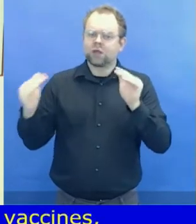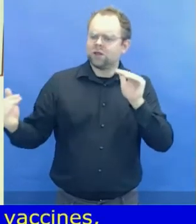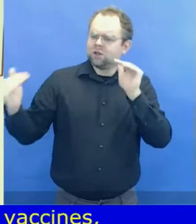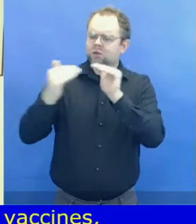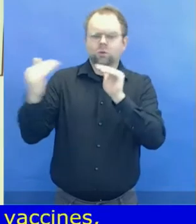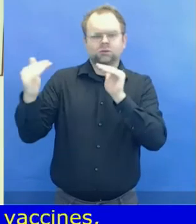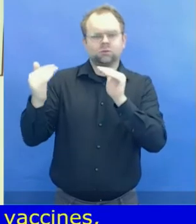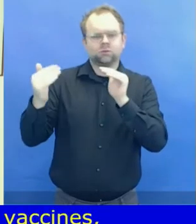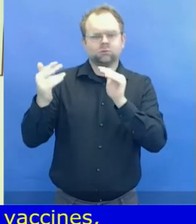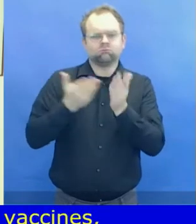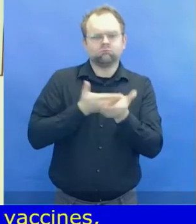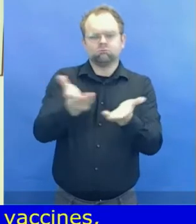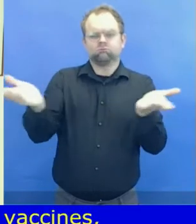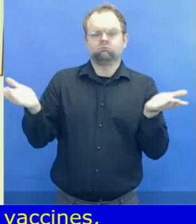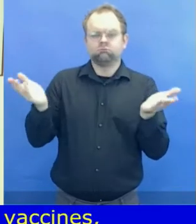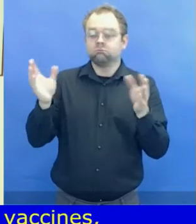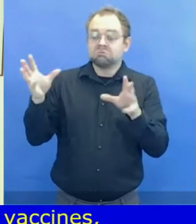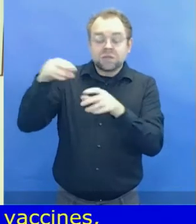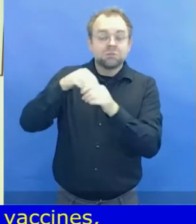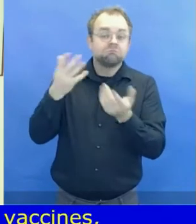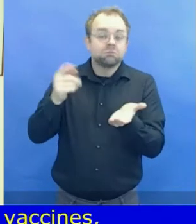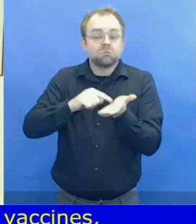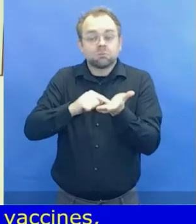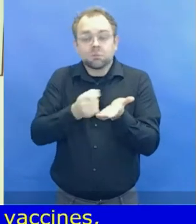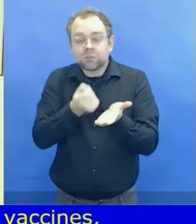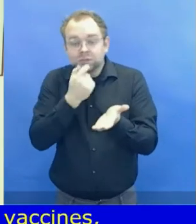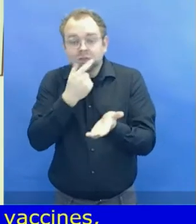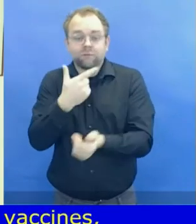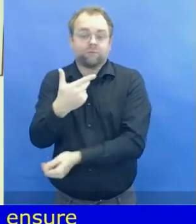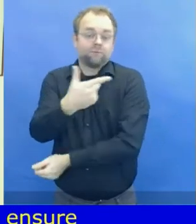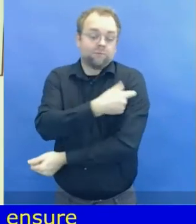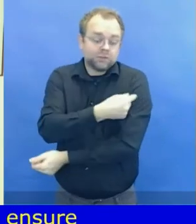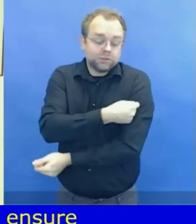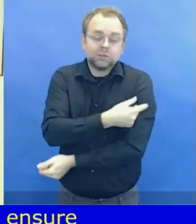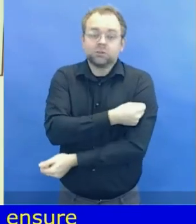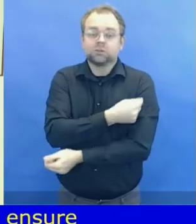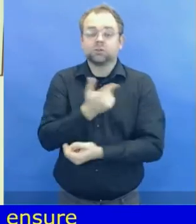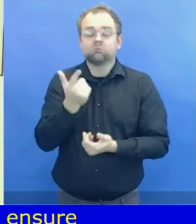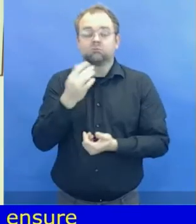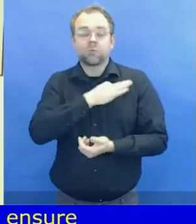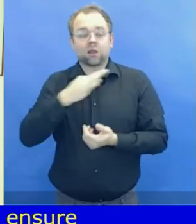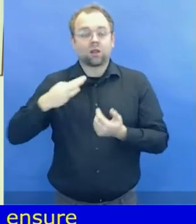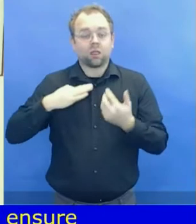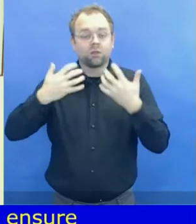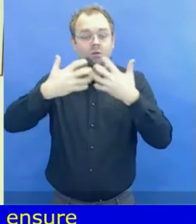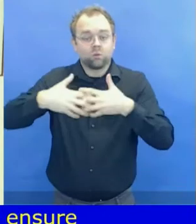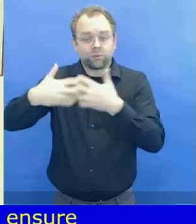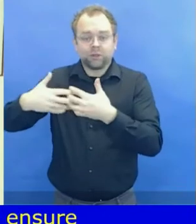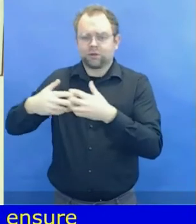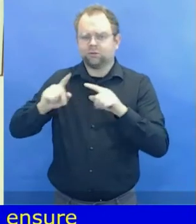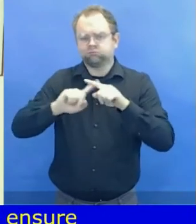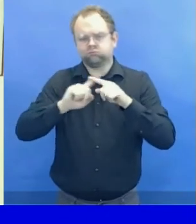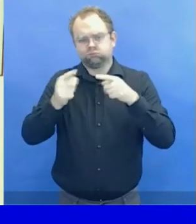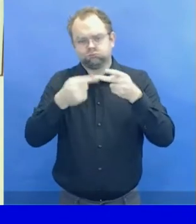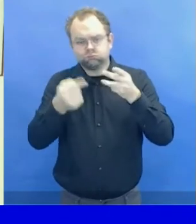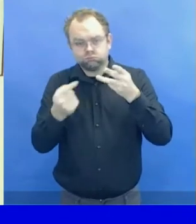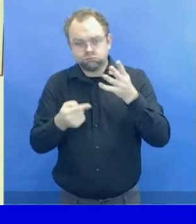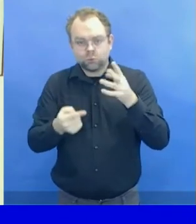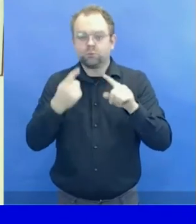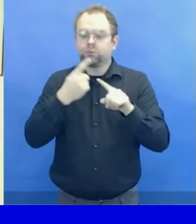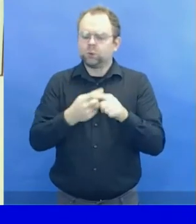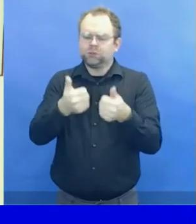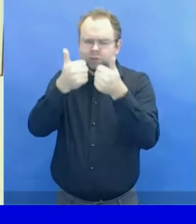in accessible formats. Also, we need to make sure that persons with disability and their